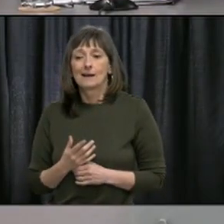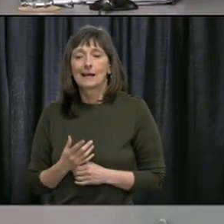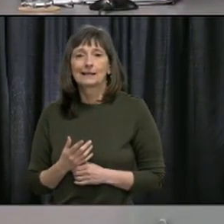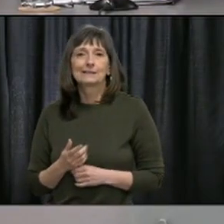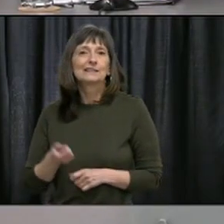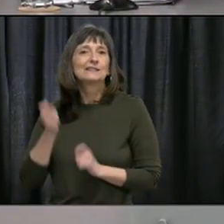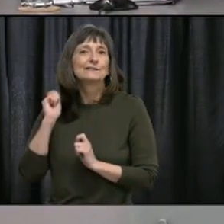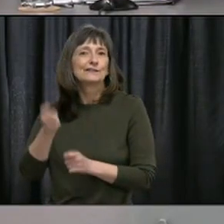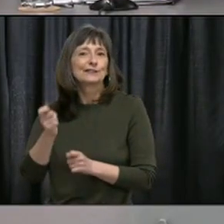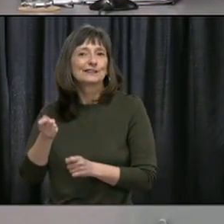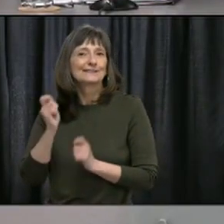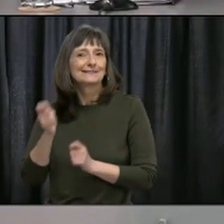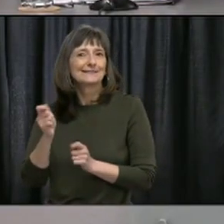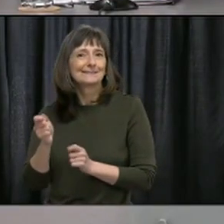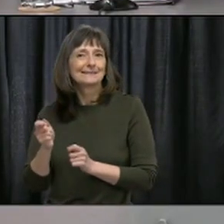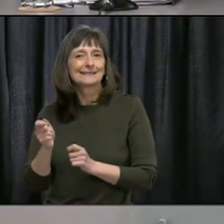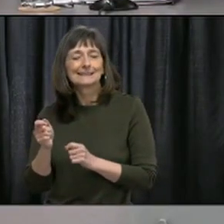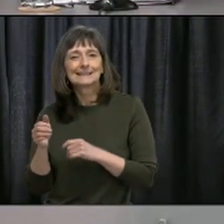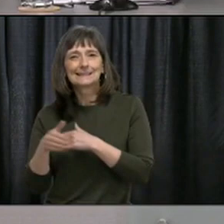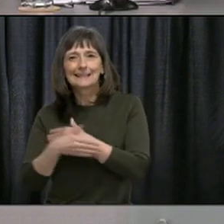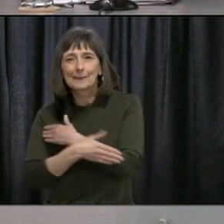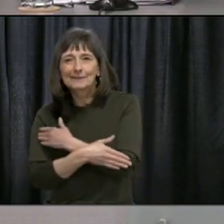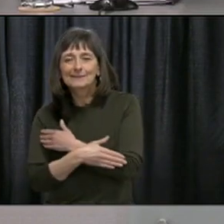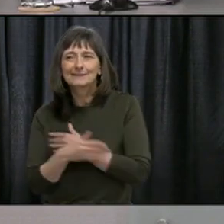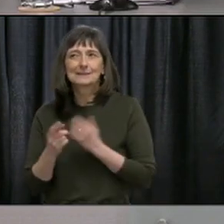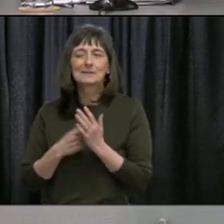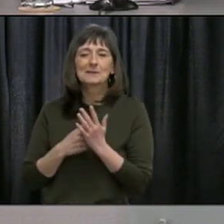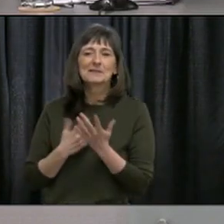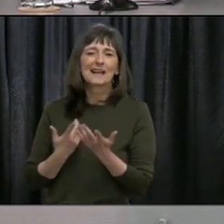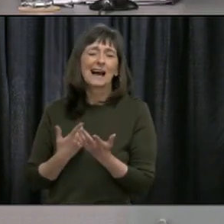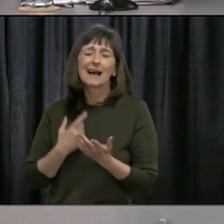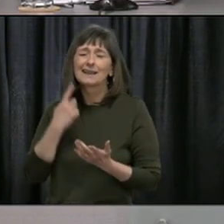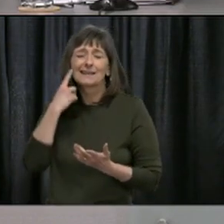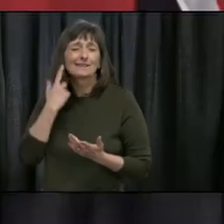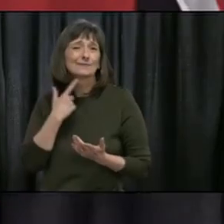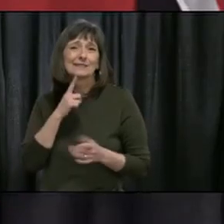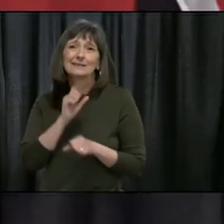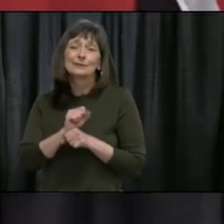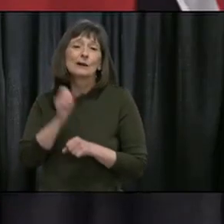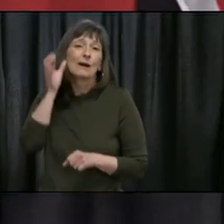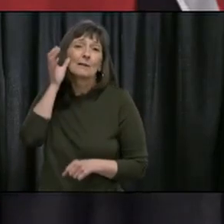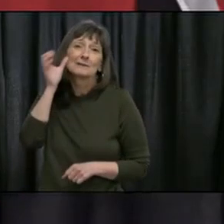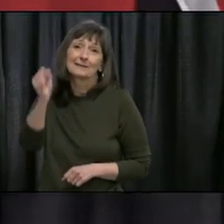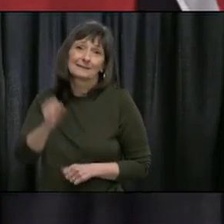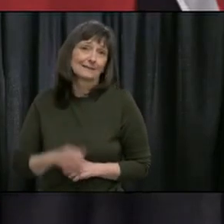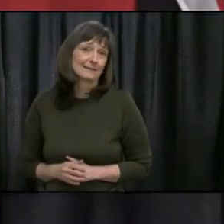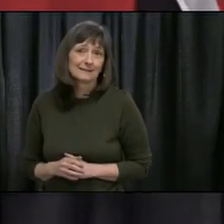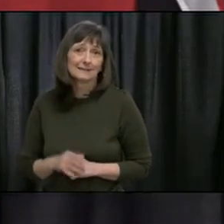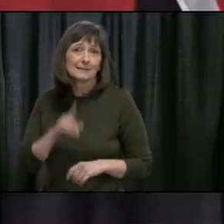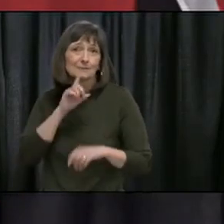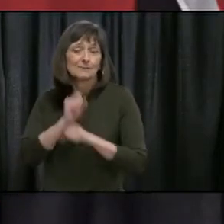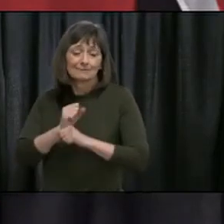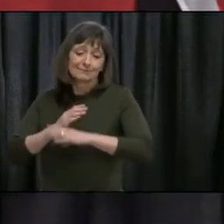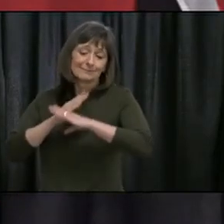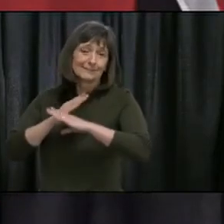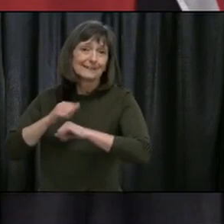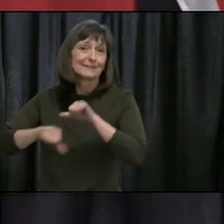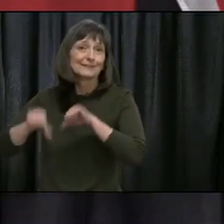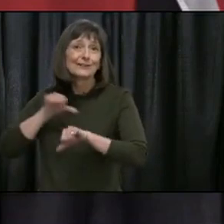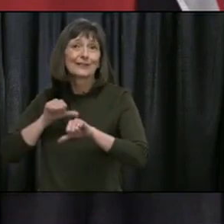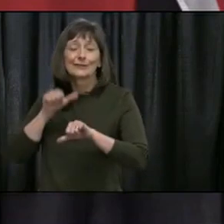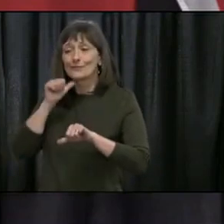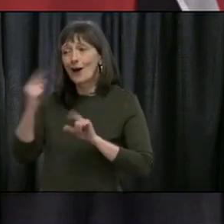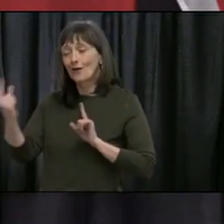salmon river from time to time, I think there's areas that, you we just use common sense in all of this. We protect one another. We protect other